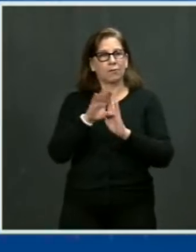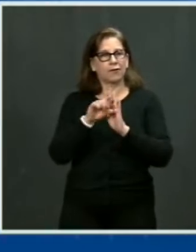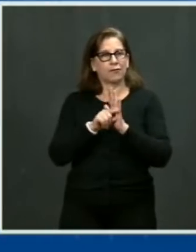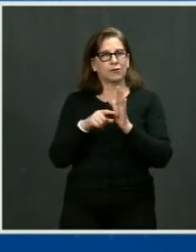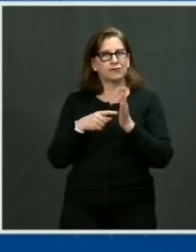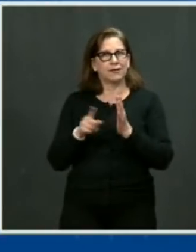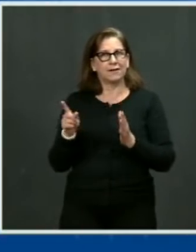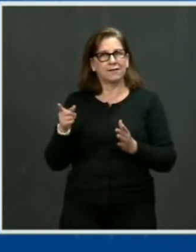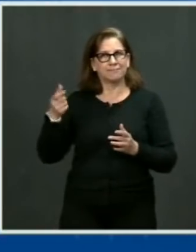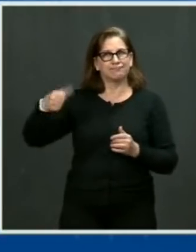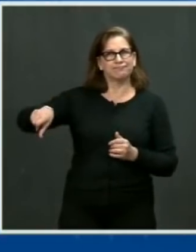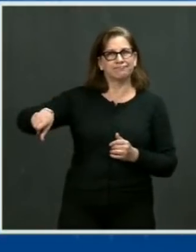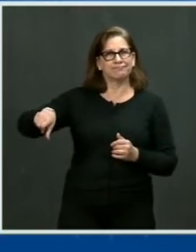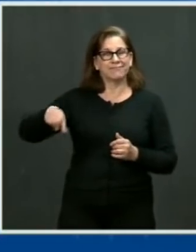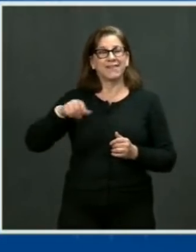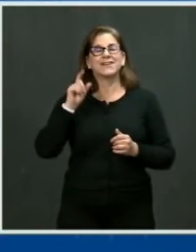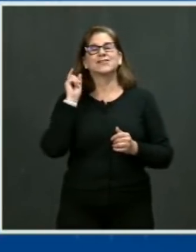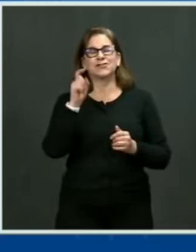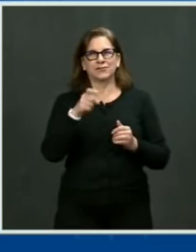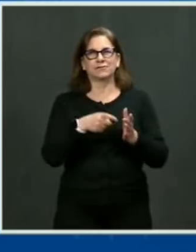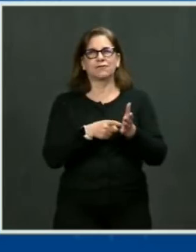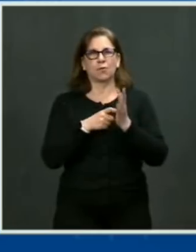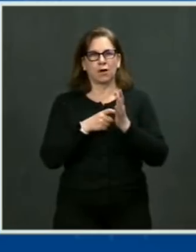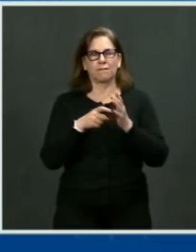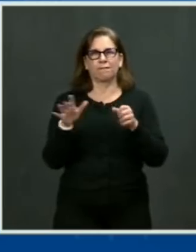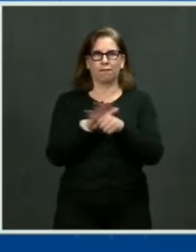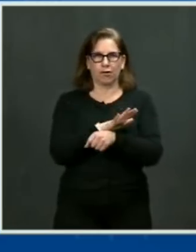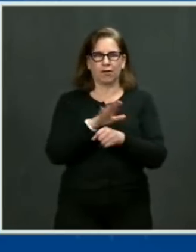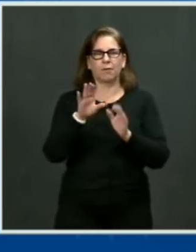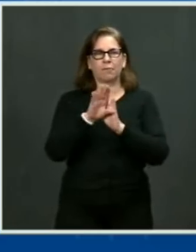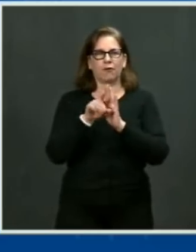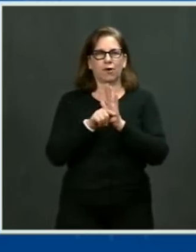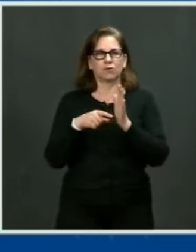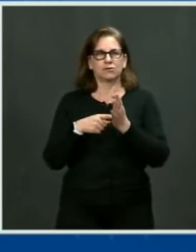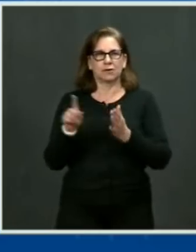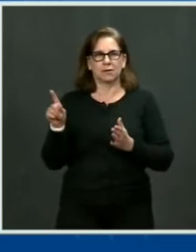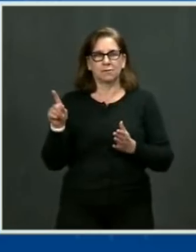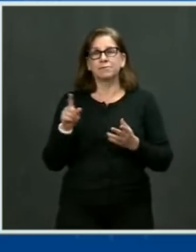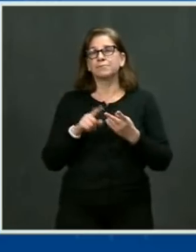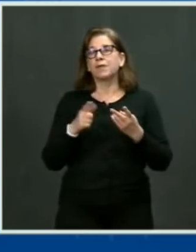purchasing a gun at a gun show or an online sale.